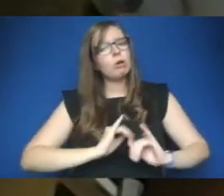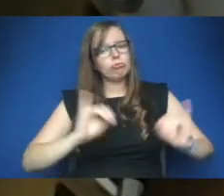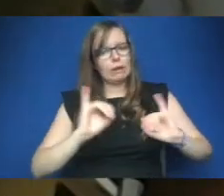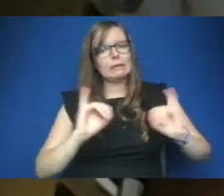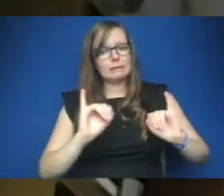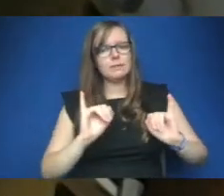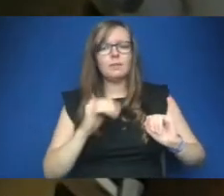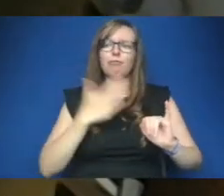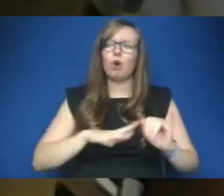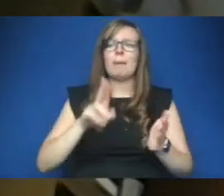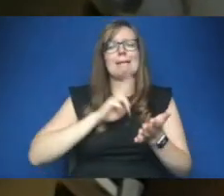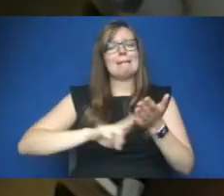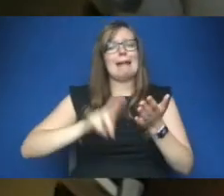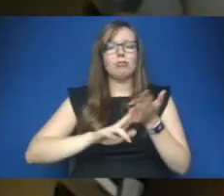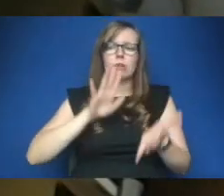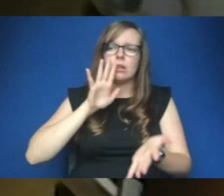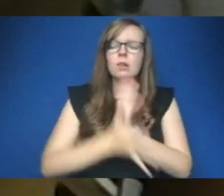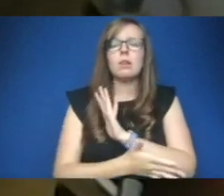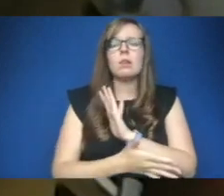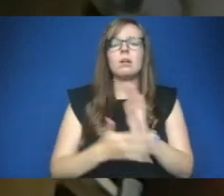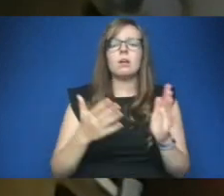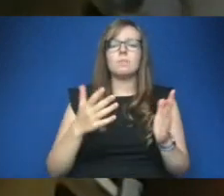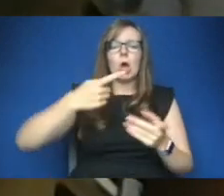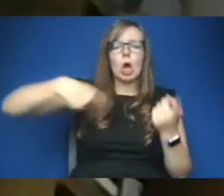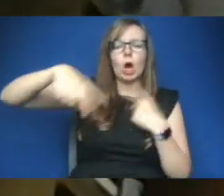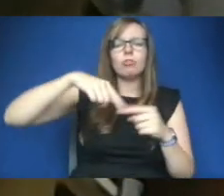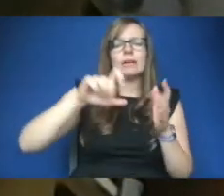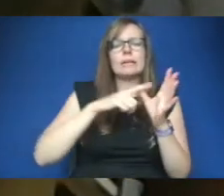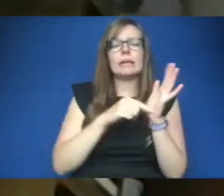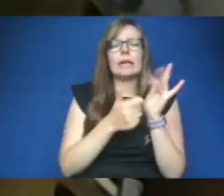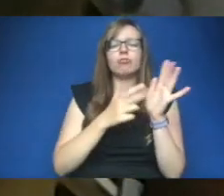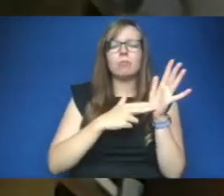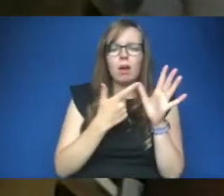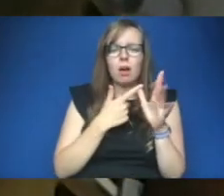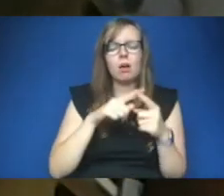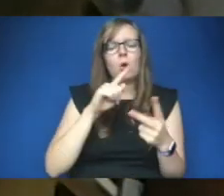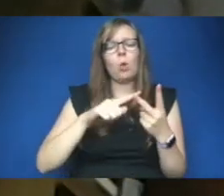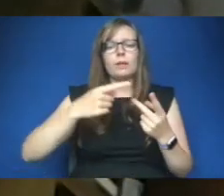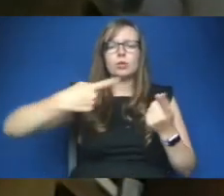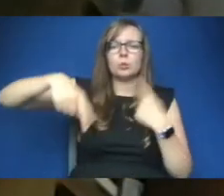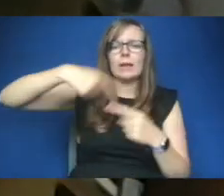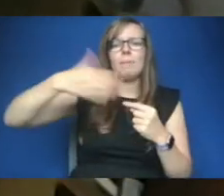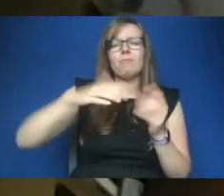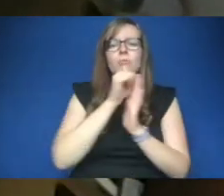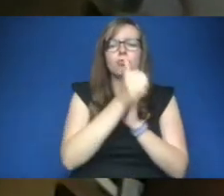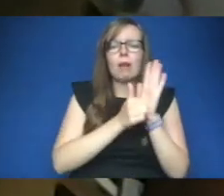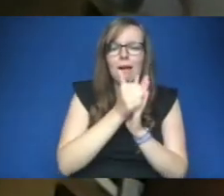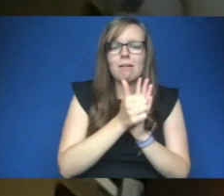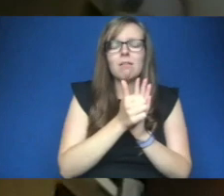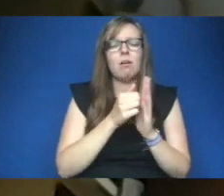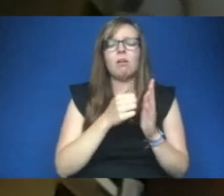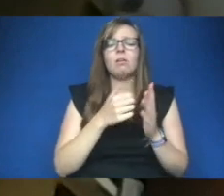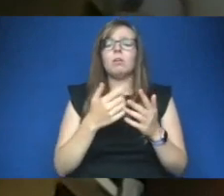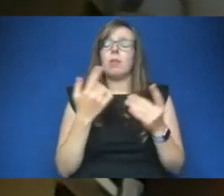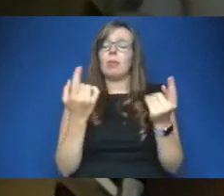like hurricane katrina or the tsunami that kills thousands in syrlanka and southeast asia we've had crises caused by unnatural disasters like